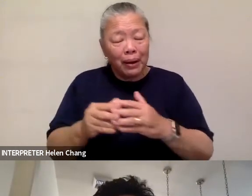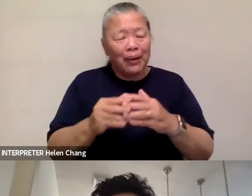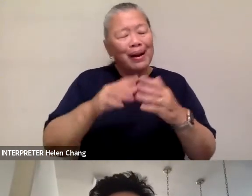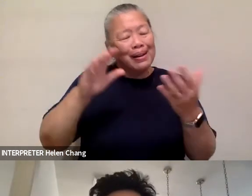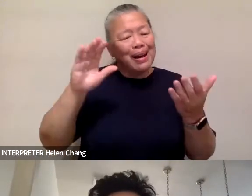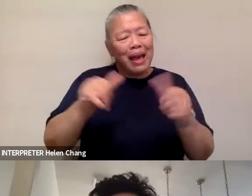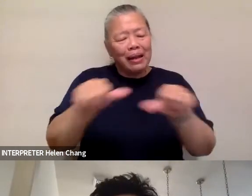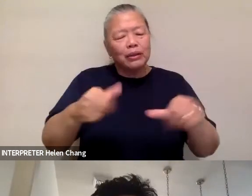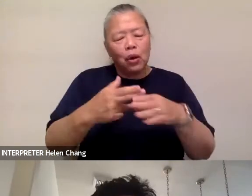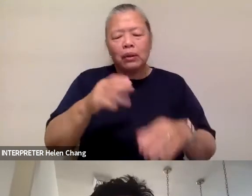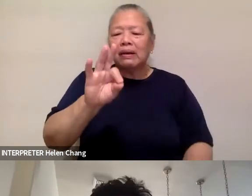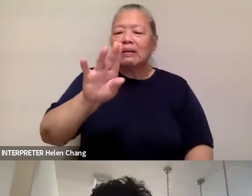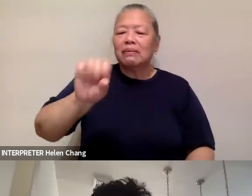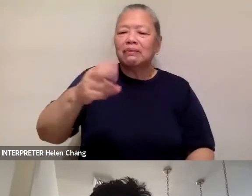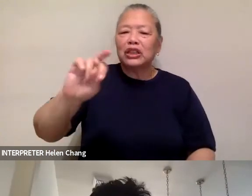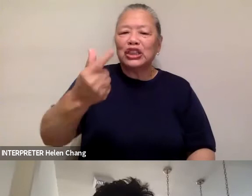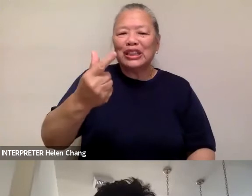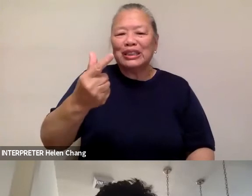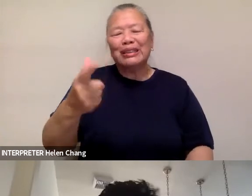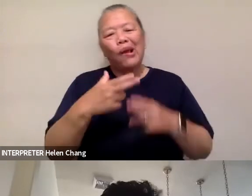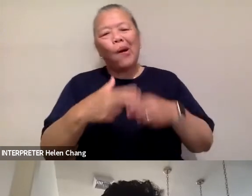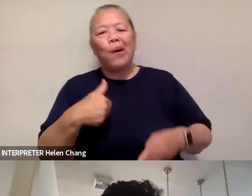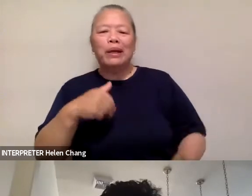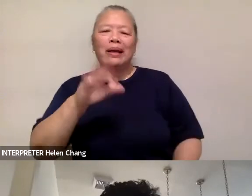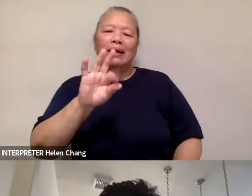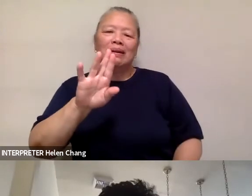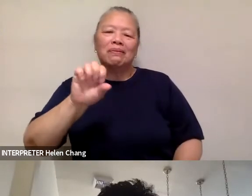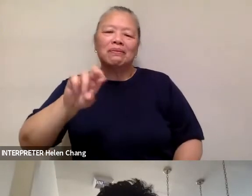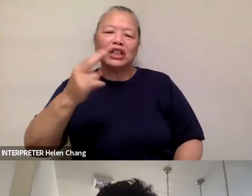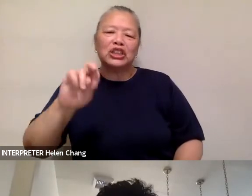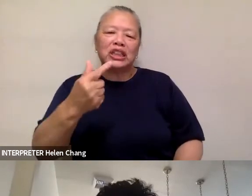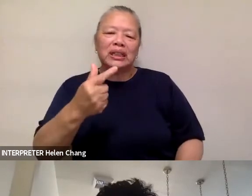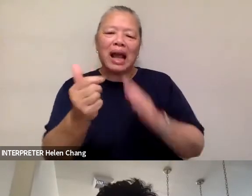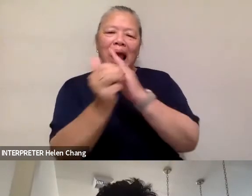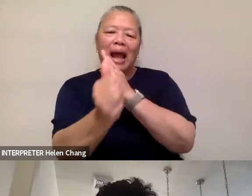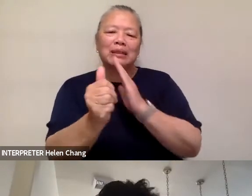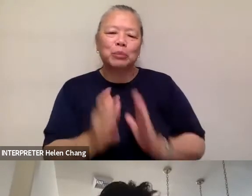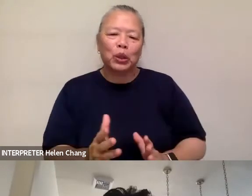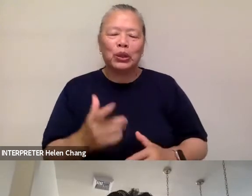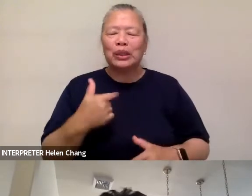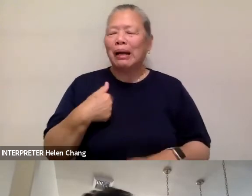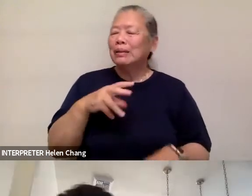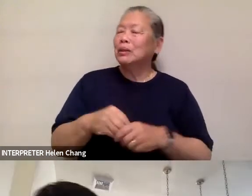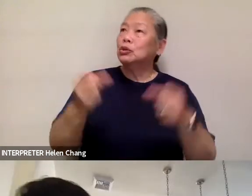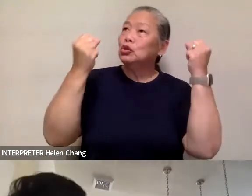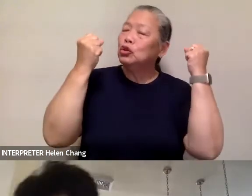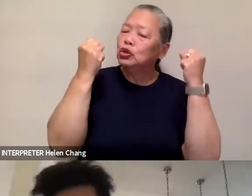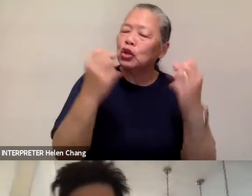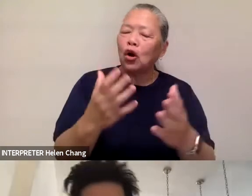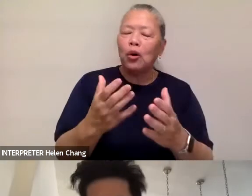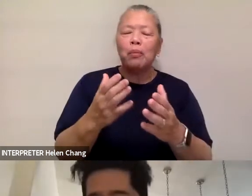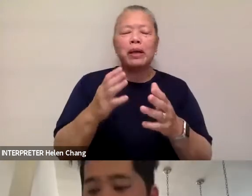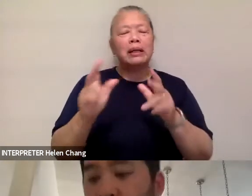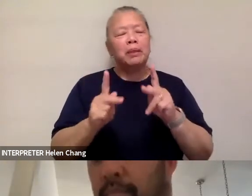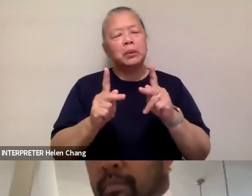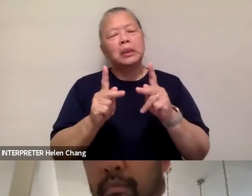expert, because I spent years with so many volunteers, so many dedicated community people to figure out every